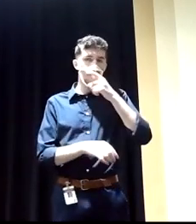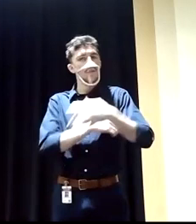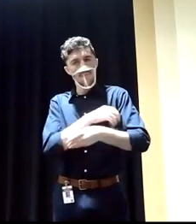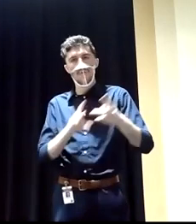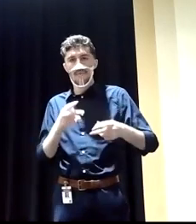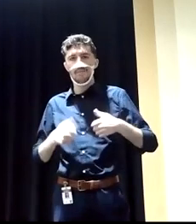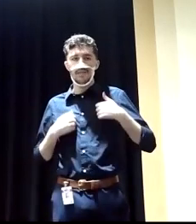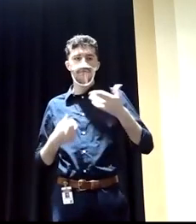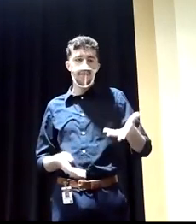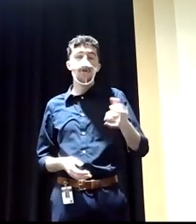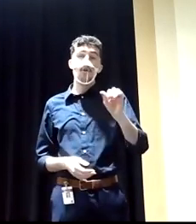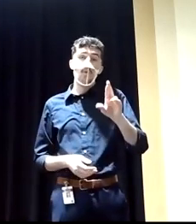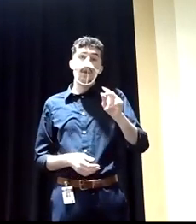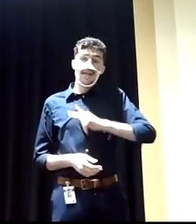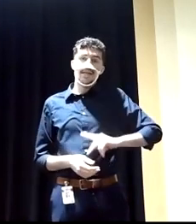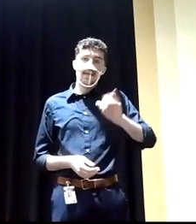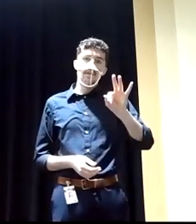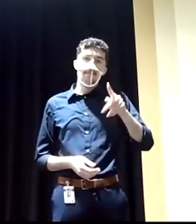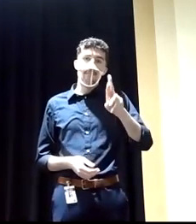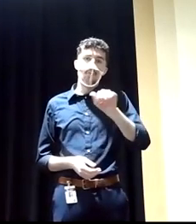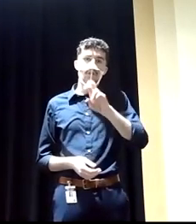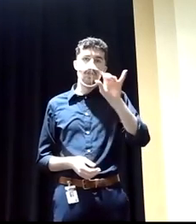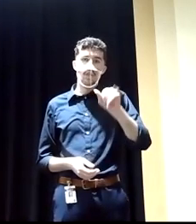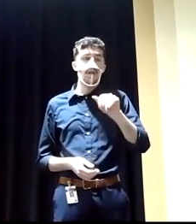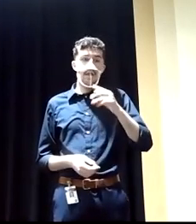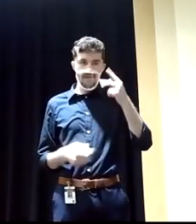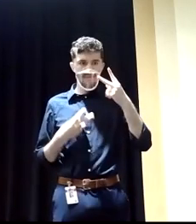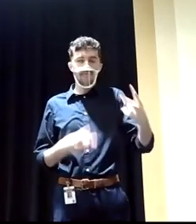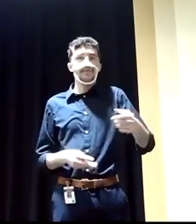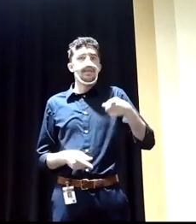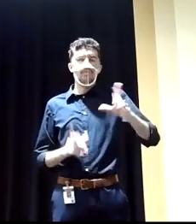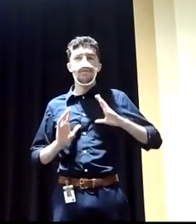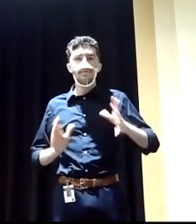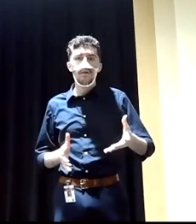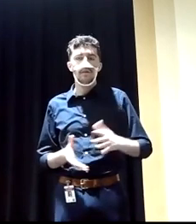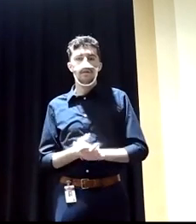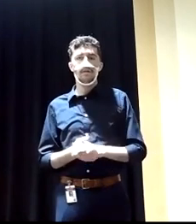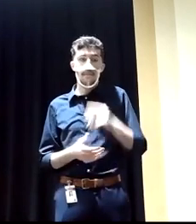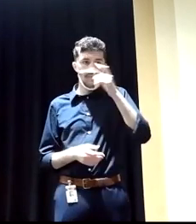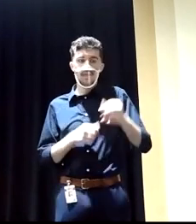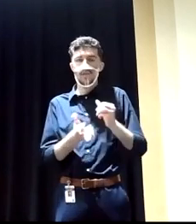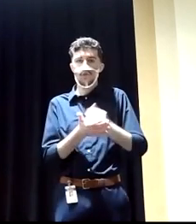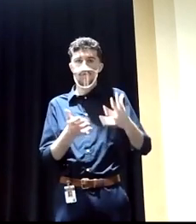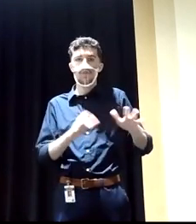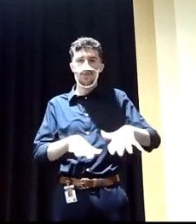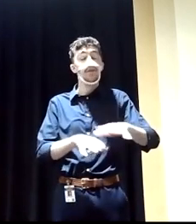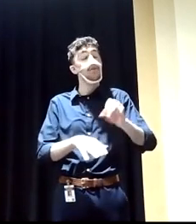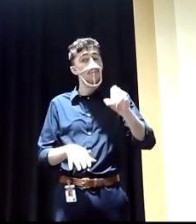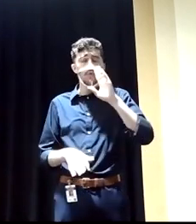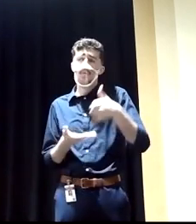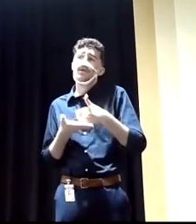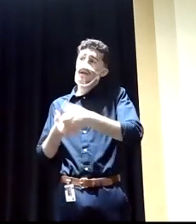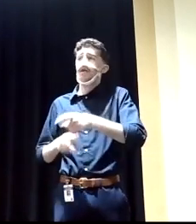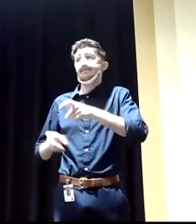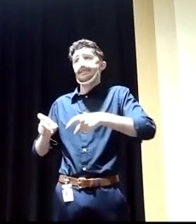beautiful and Kelly Drive is beautiful. So we keep talking that we're going to help the poor and and help the needy and all this